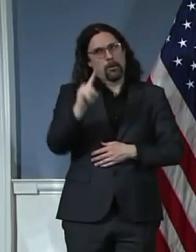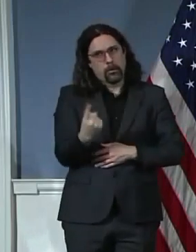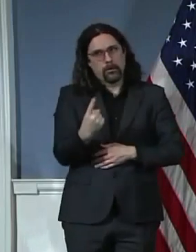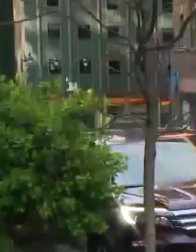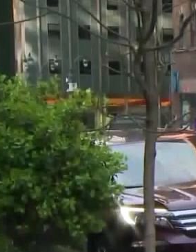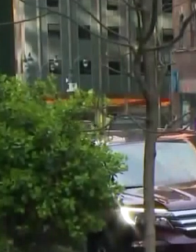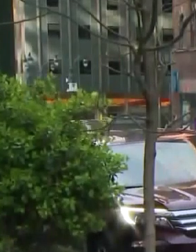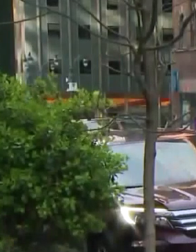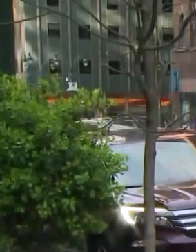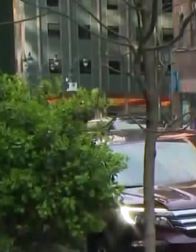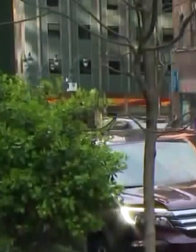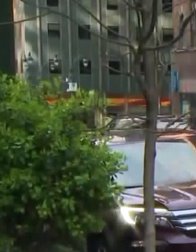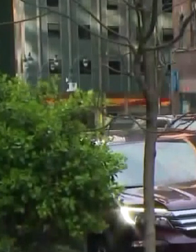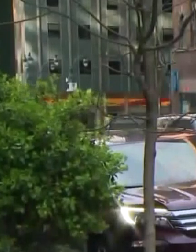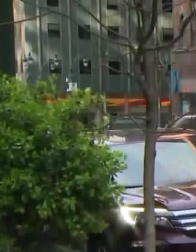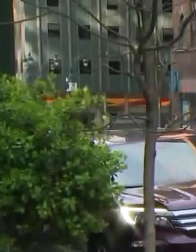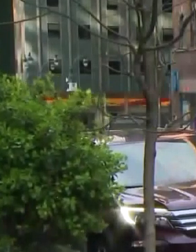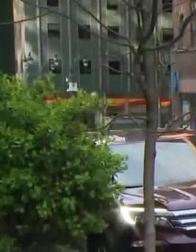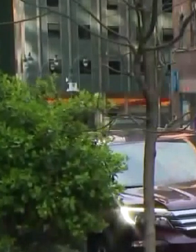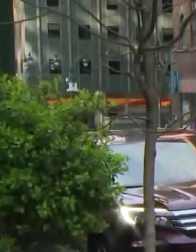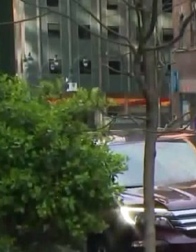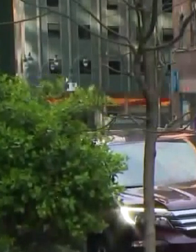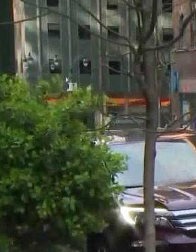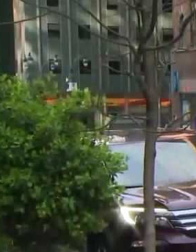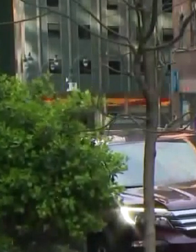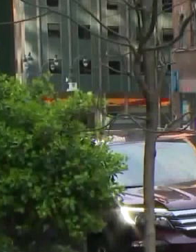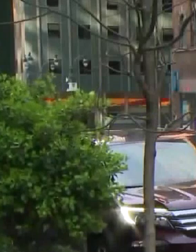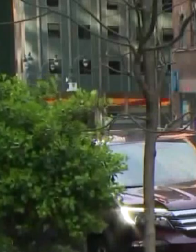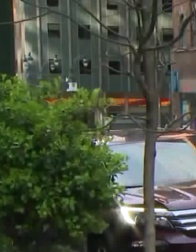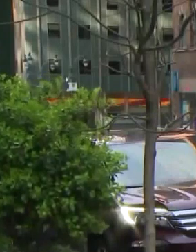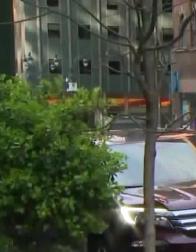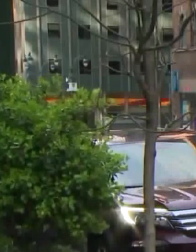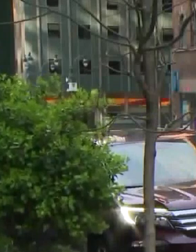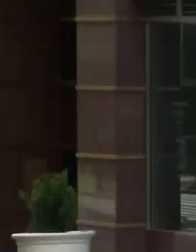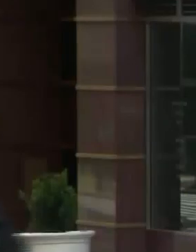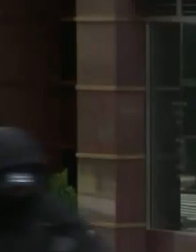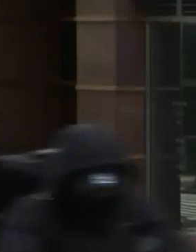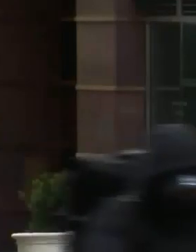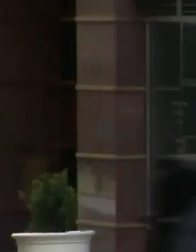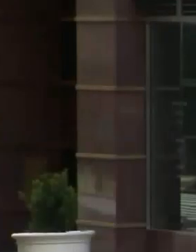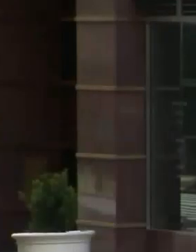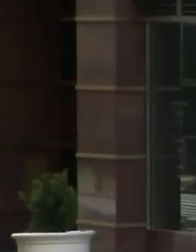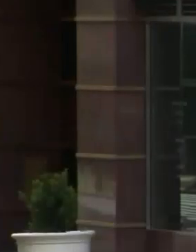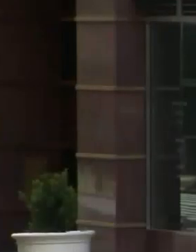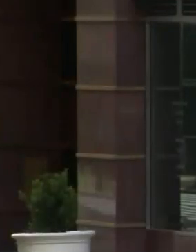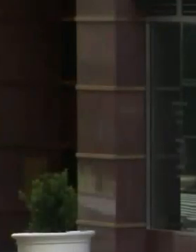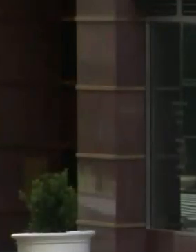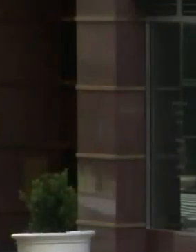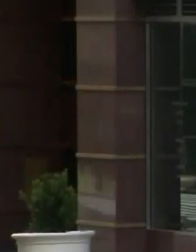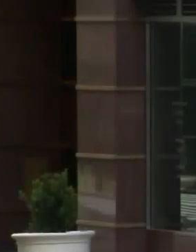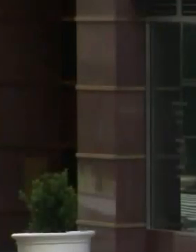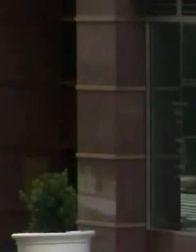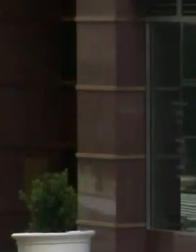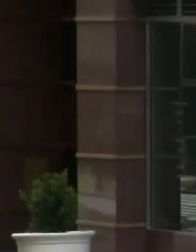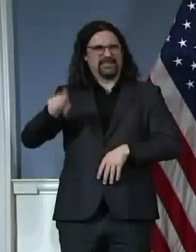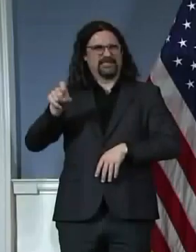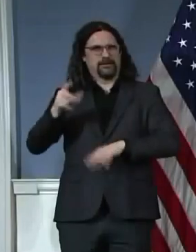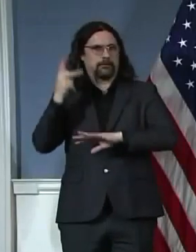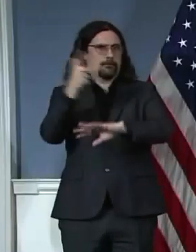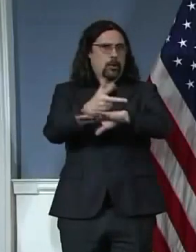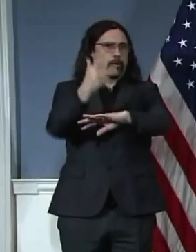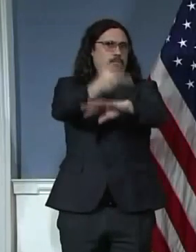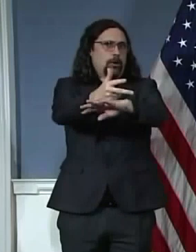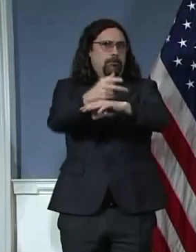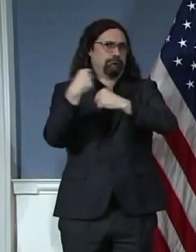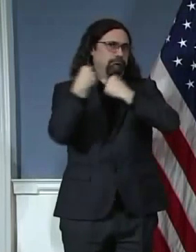even necessary? De Blasio thanked health care workers for the extraordinary work they do every day. He is issuing them special parking permits and we